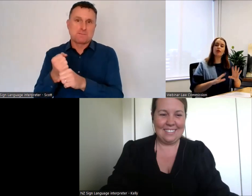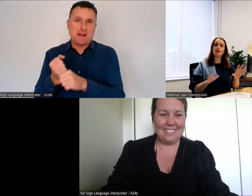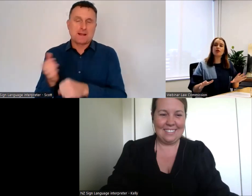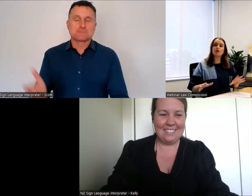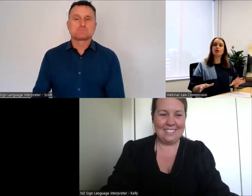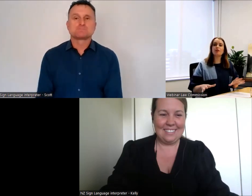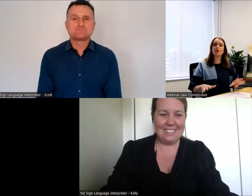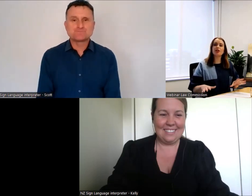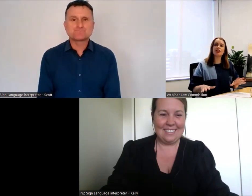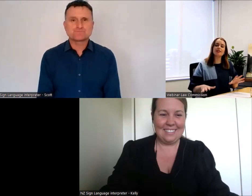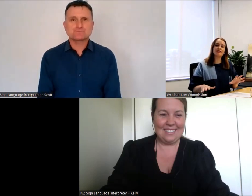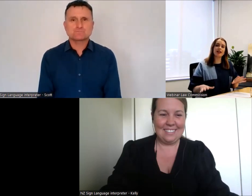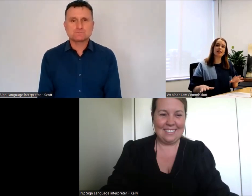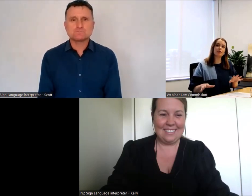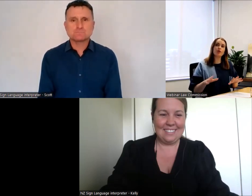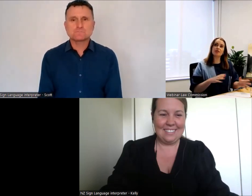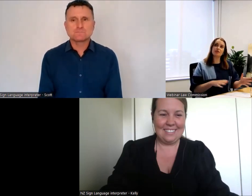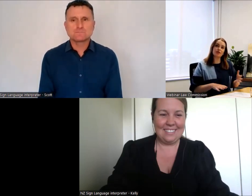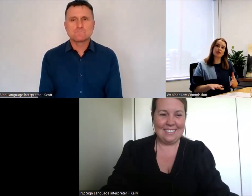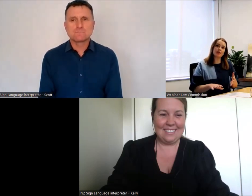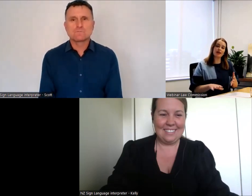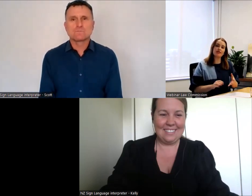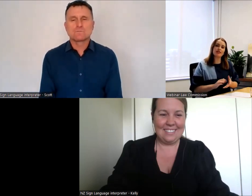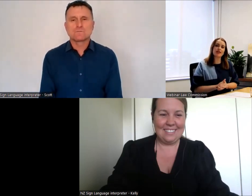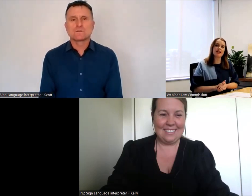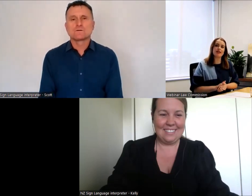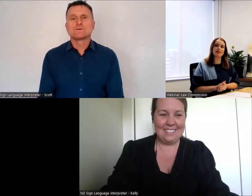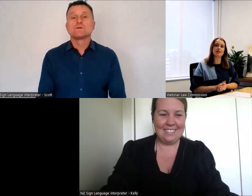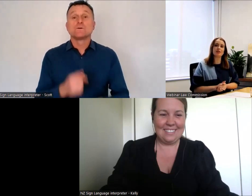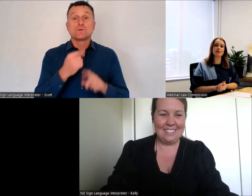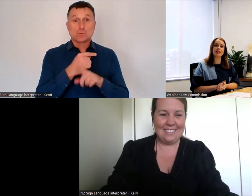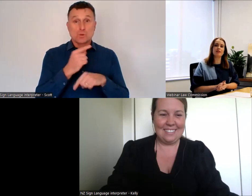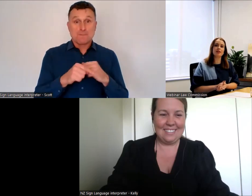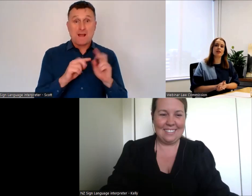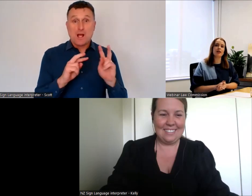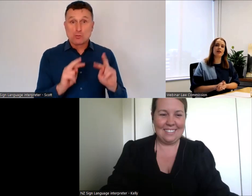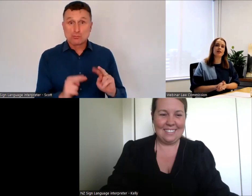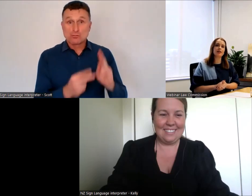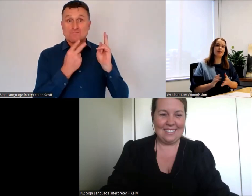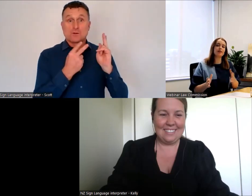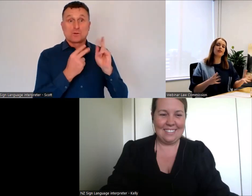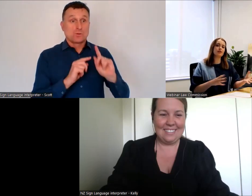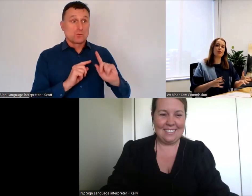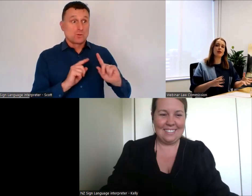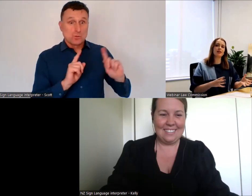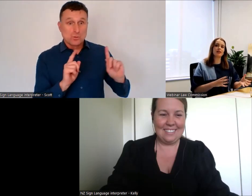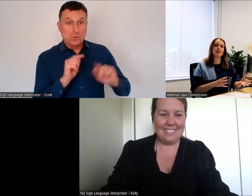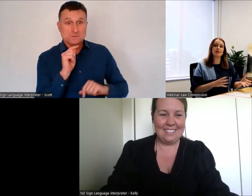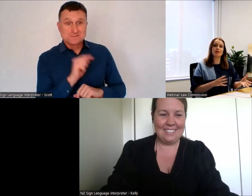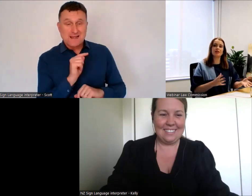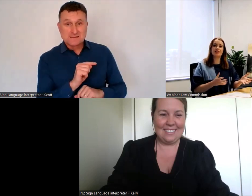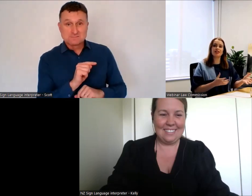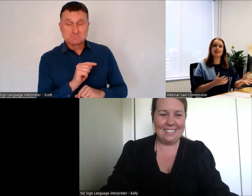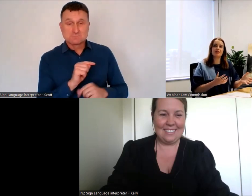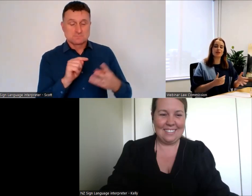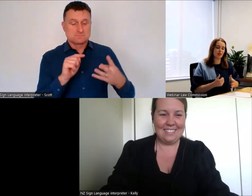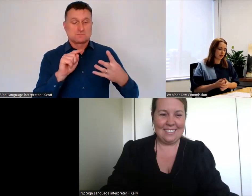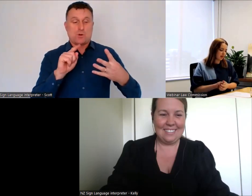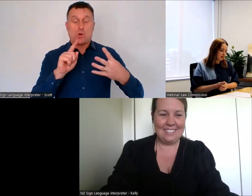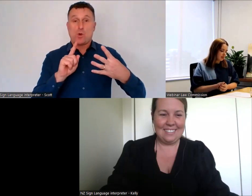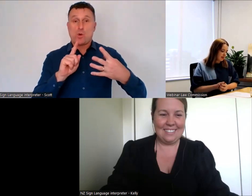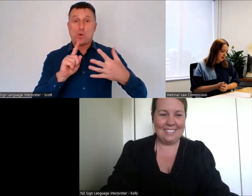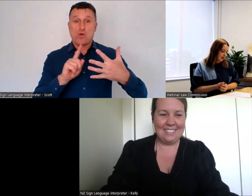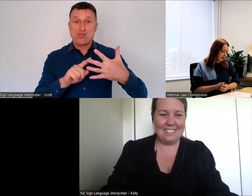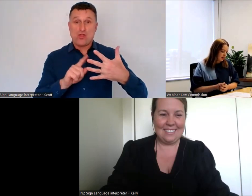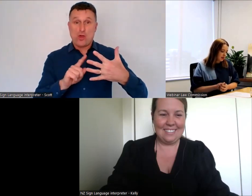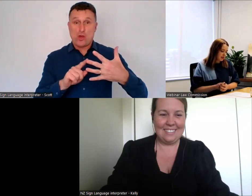So we've covered who the law commission is and what this review is about. So we'll now cover the third topic on the agenda for this